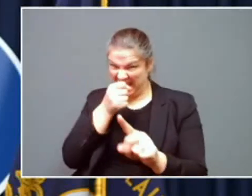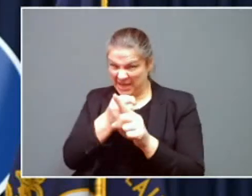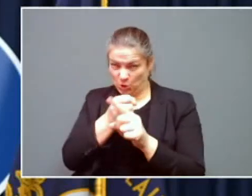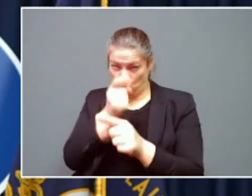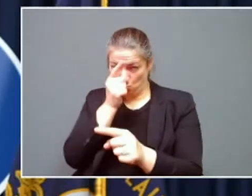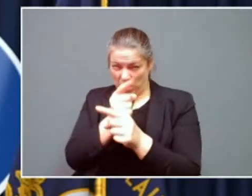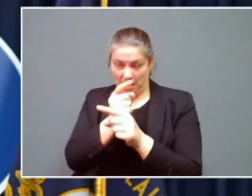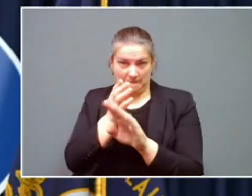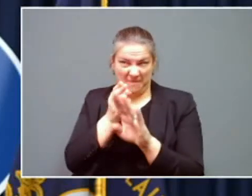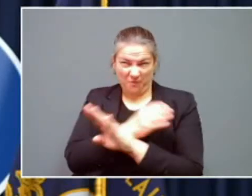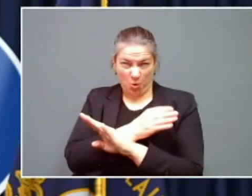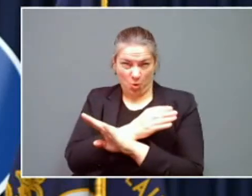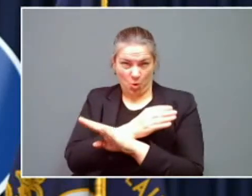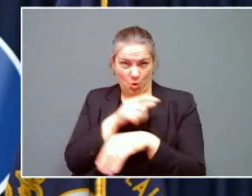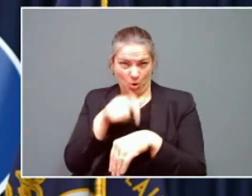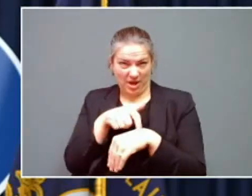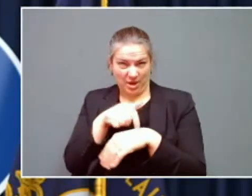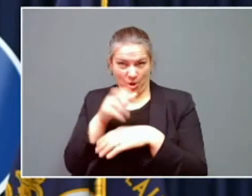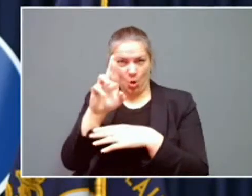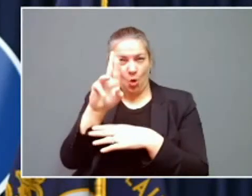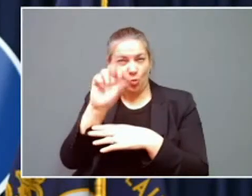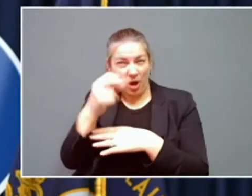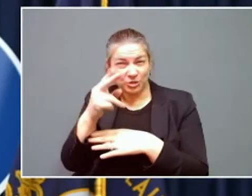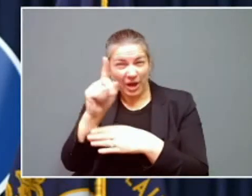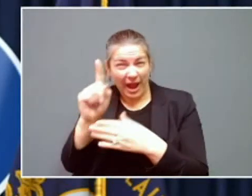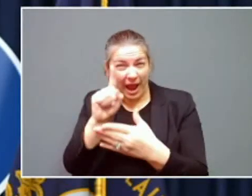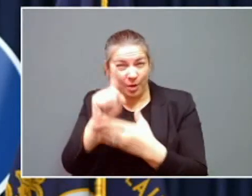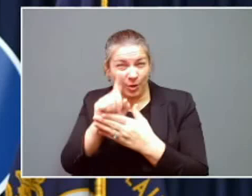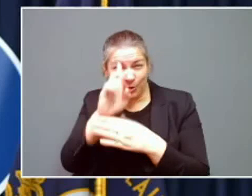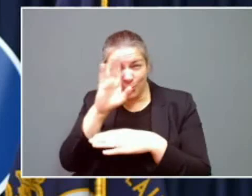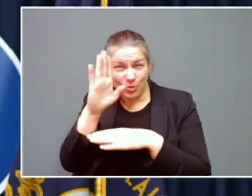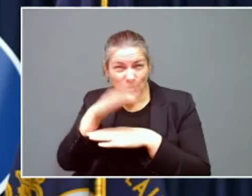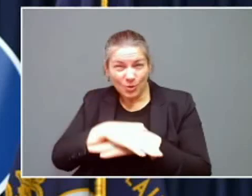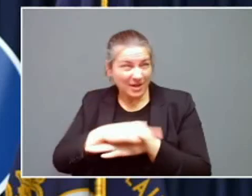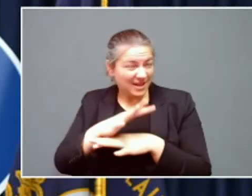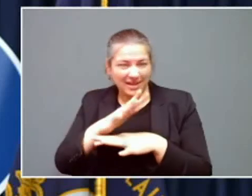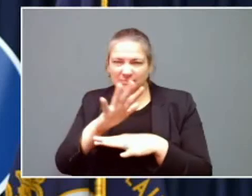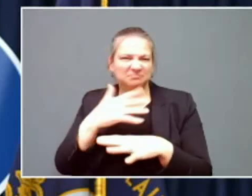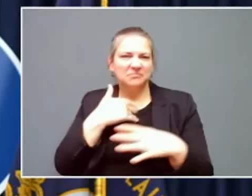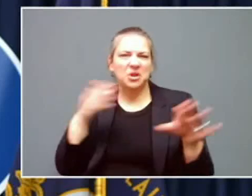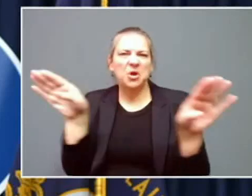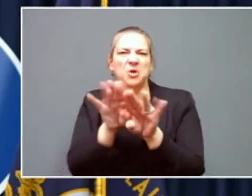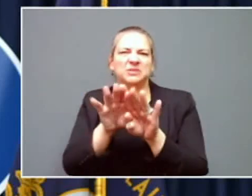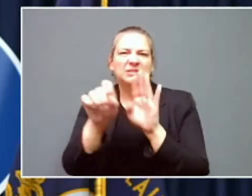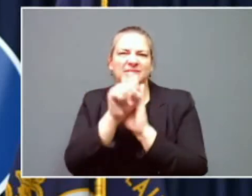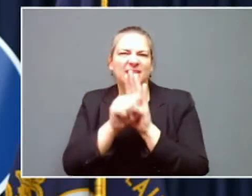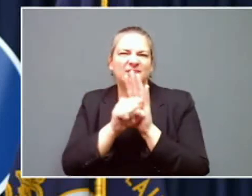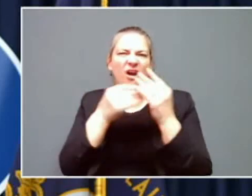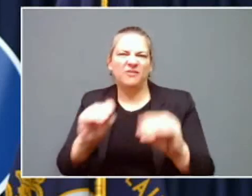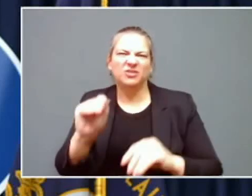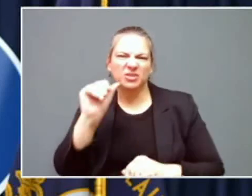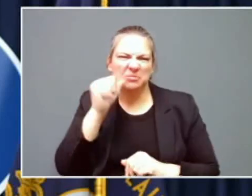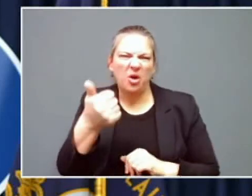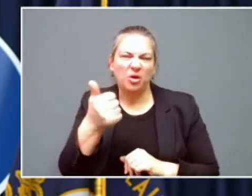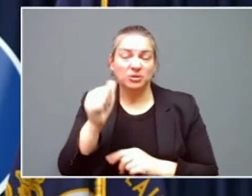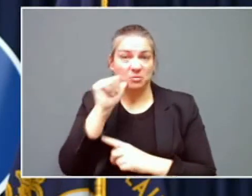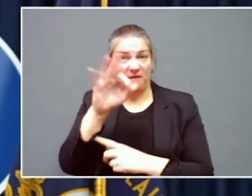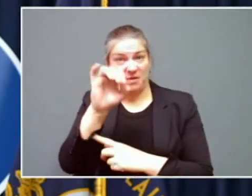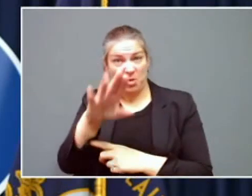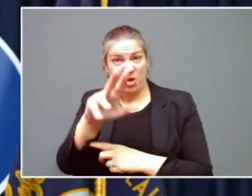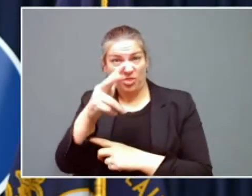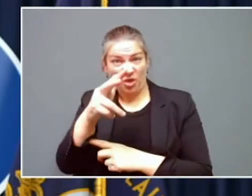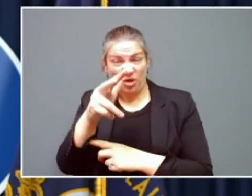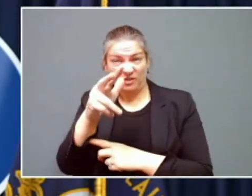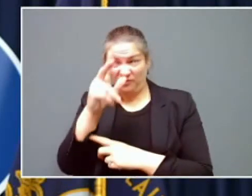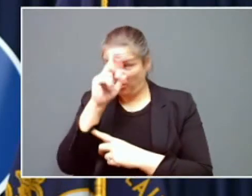places, I'm closing state office buildings for tomorrow, Thursday, February 3rd, to keep thousands of state